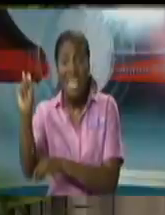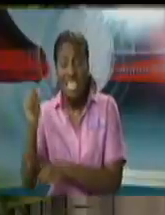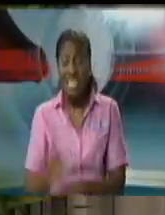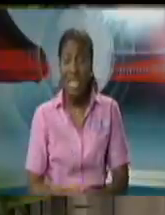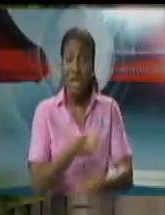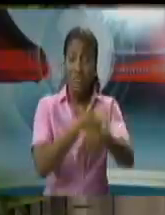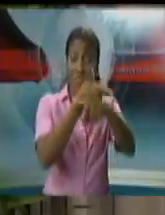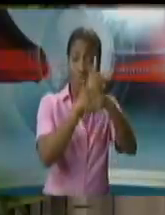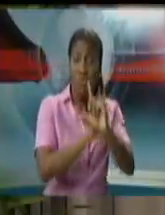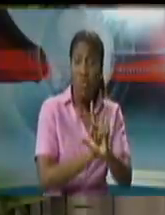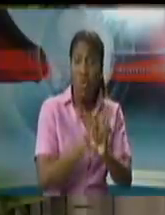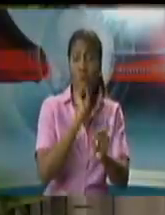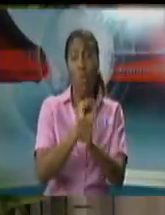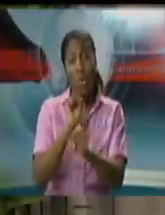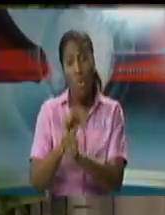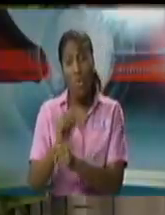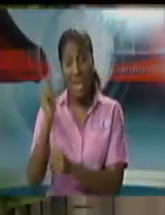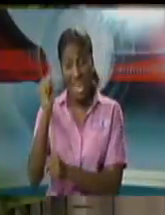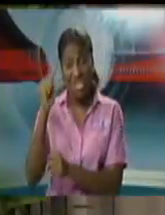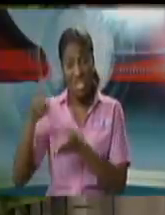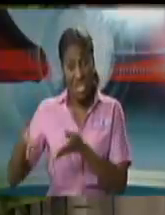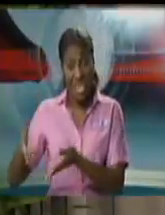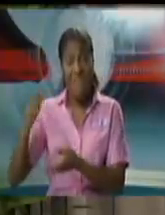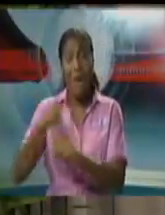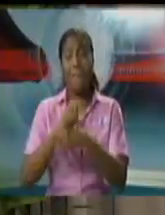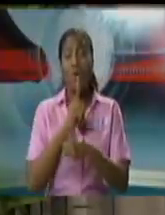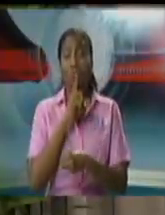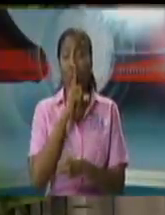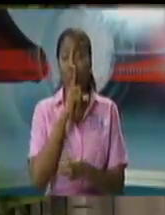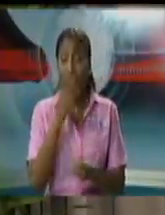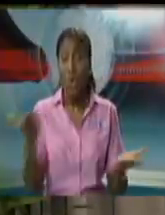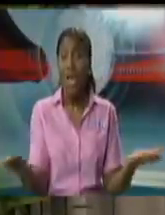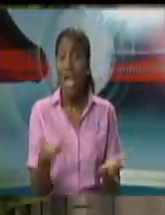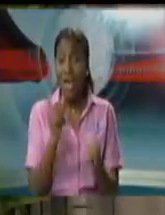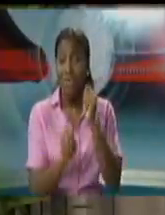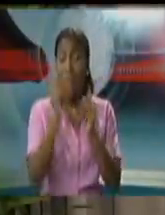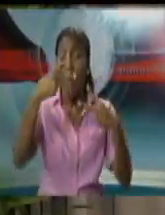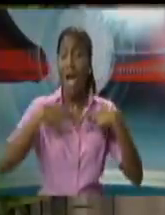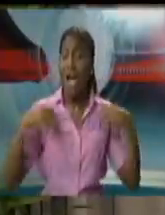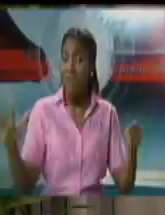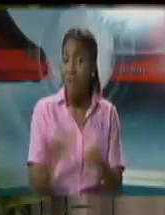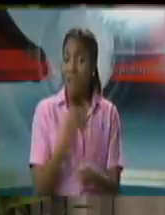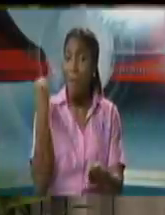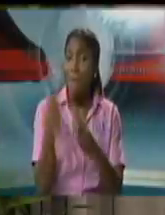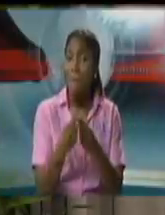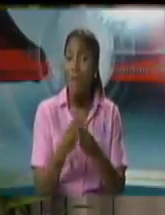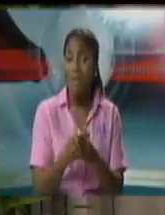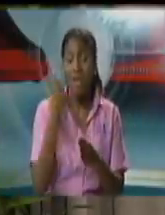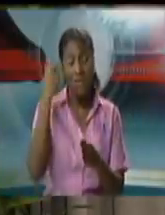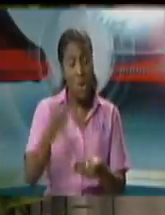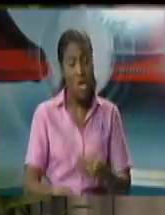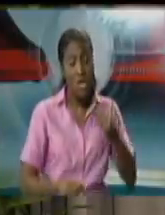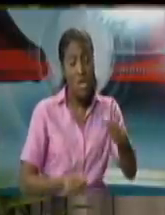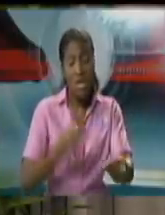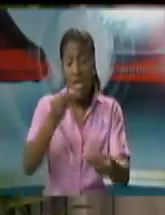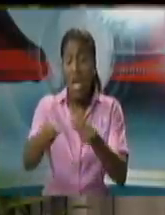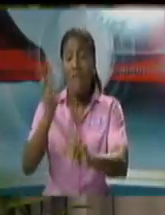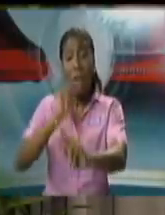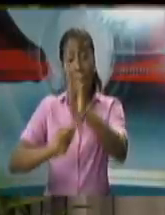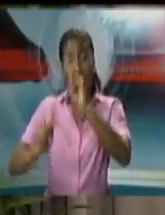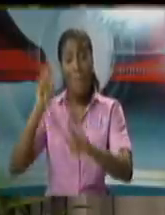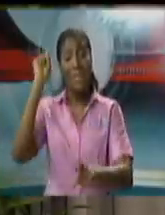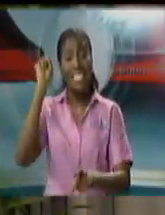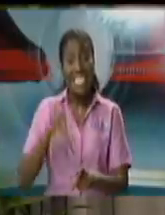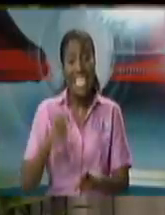transactions, making sure that the money is inside of the system for the thousands of people who are waiting for relief.